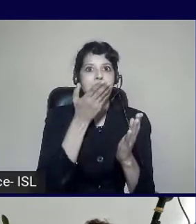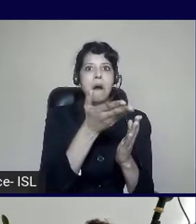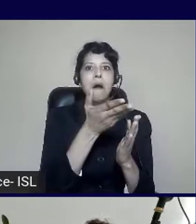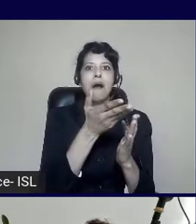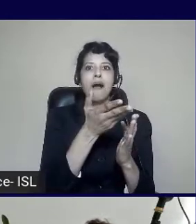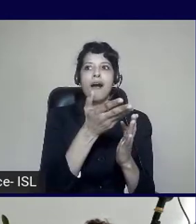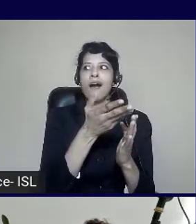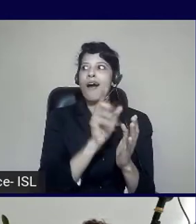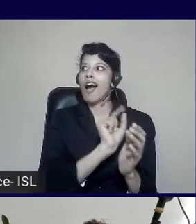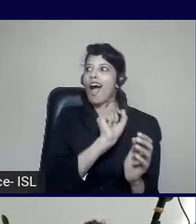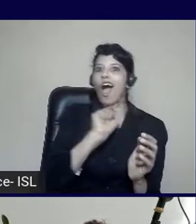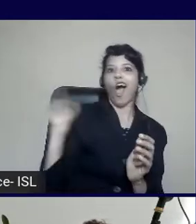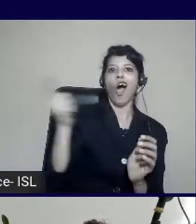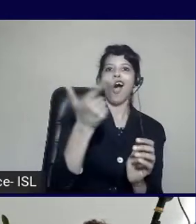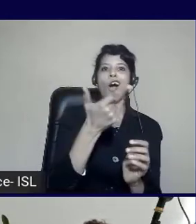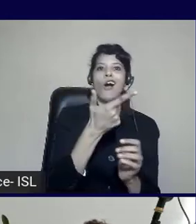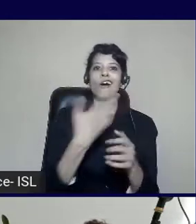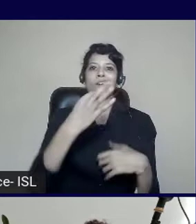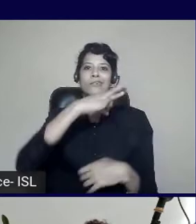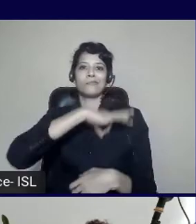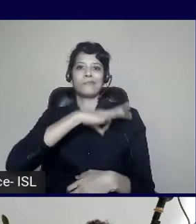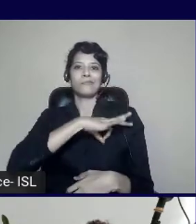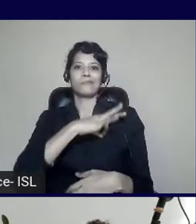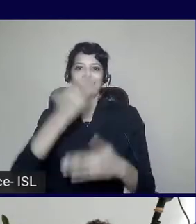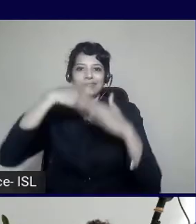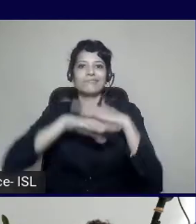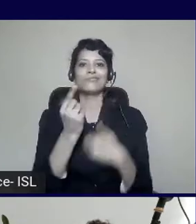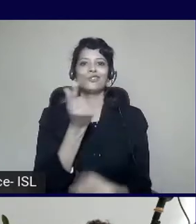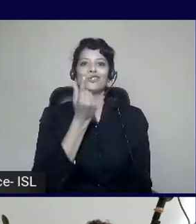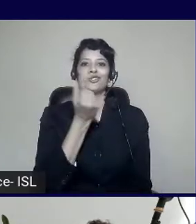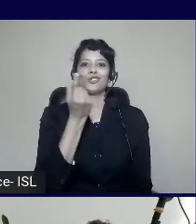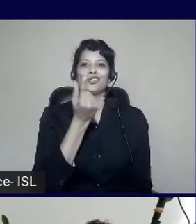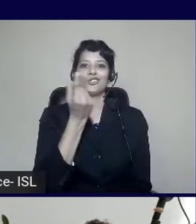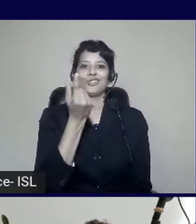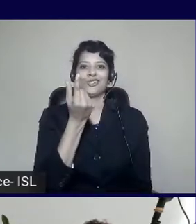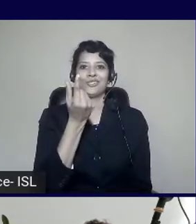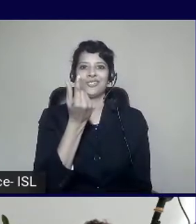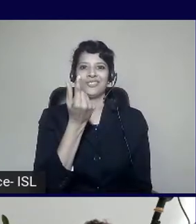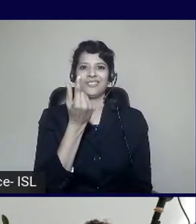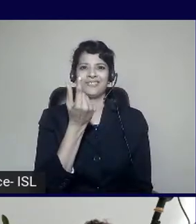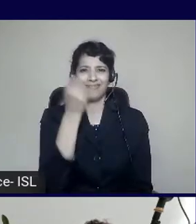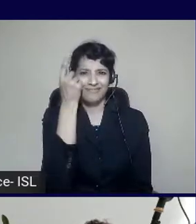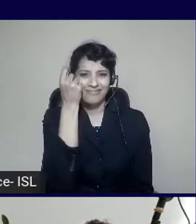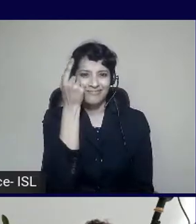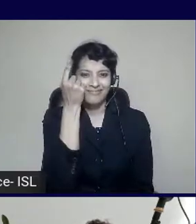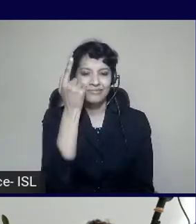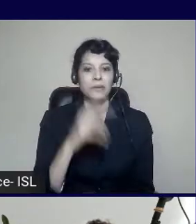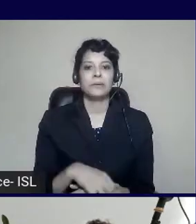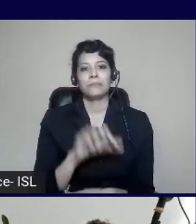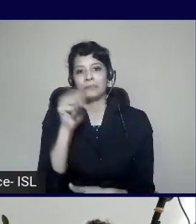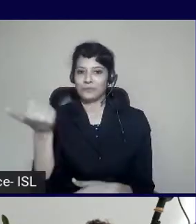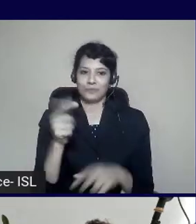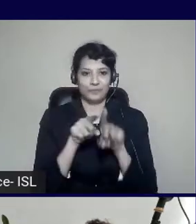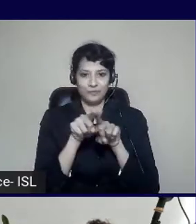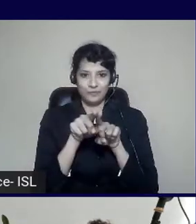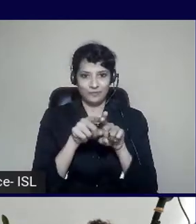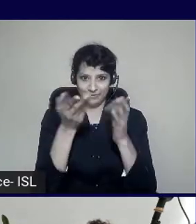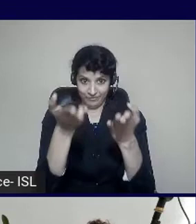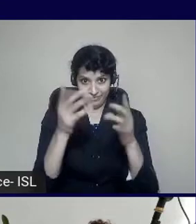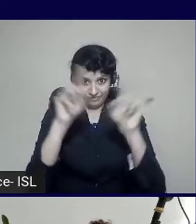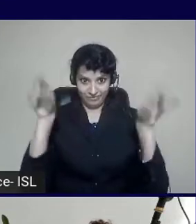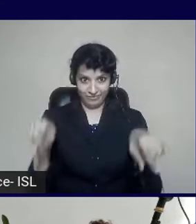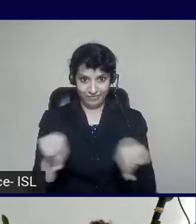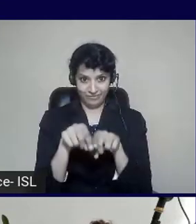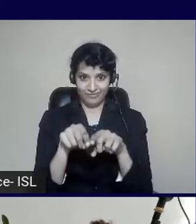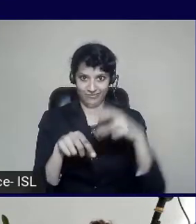diversity. If you exclude Ashley, maybe you're excluding other personas. Let's look at another example. So here we have an amputee,